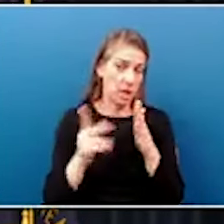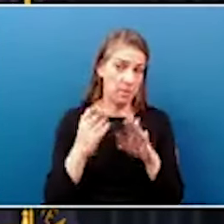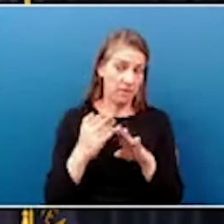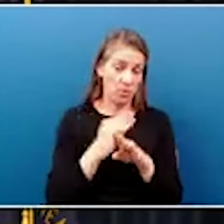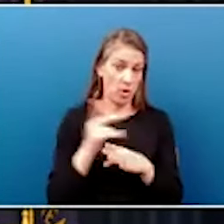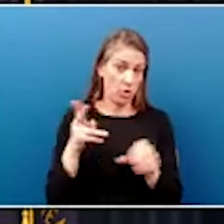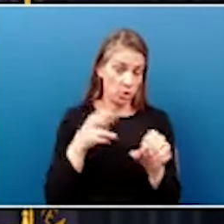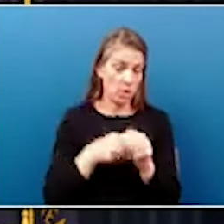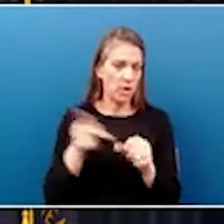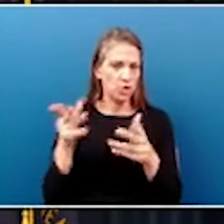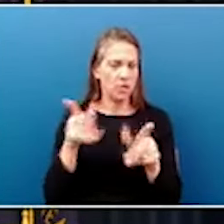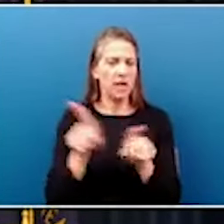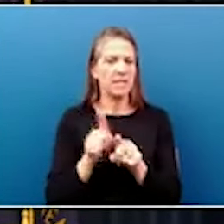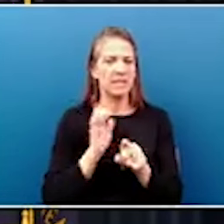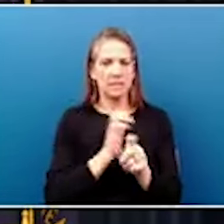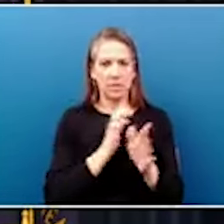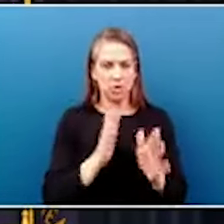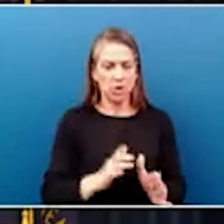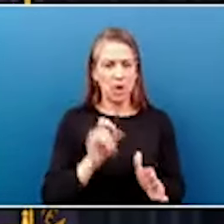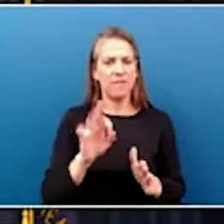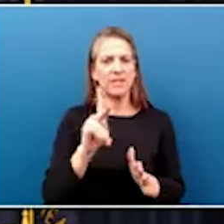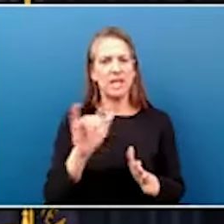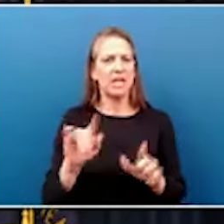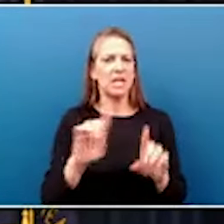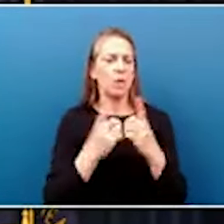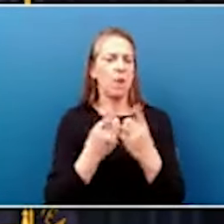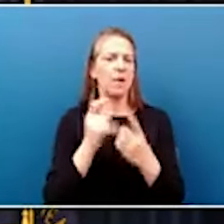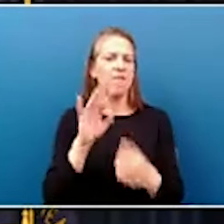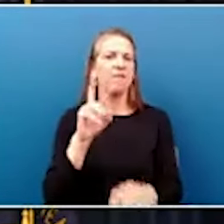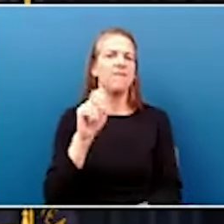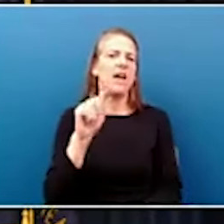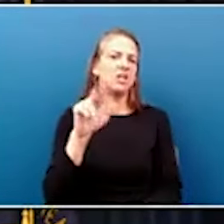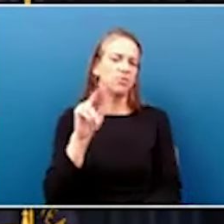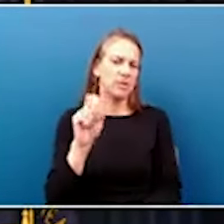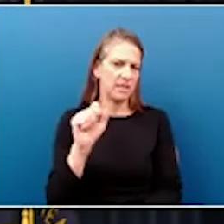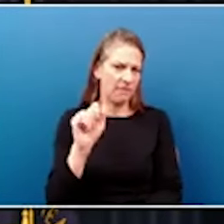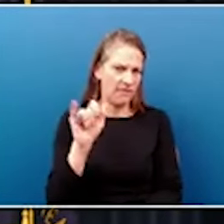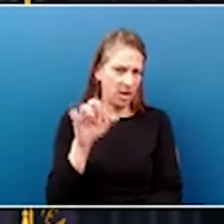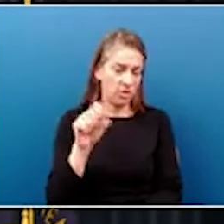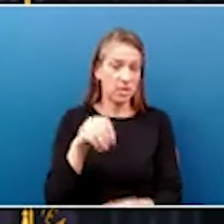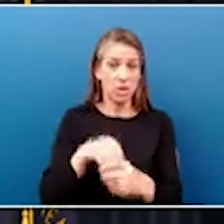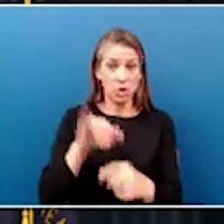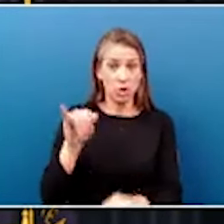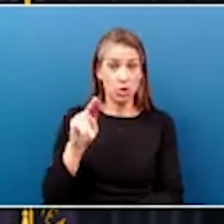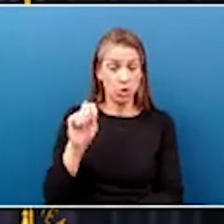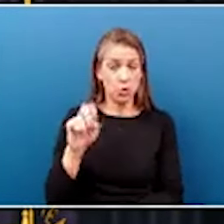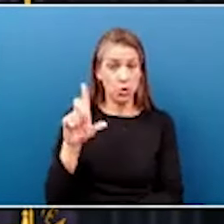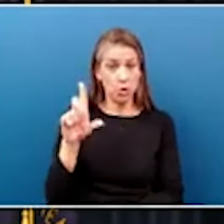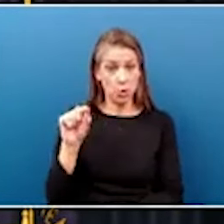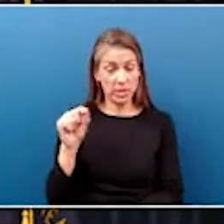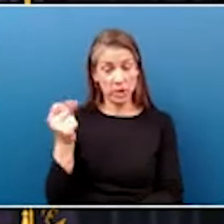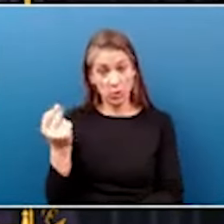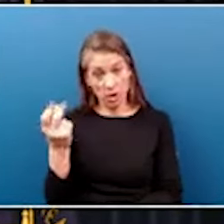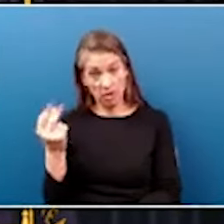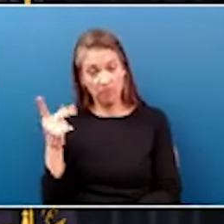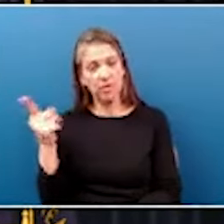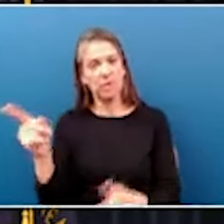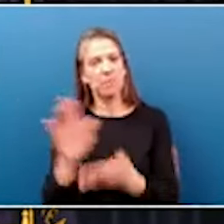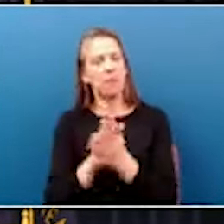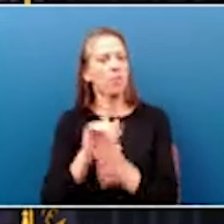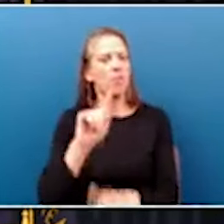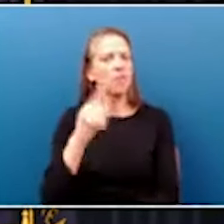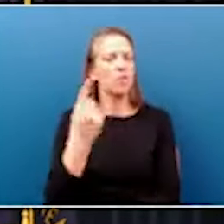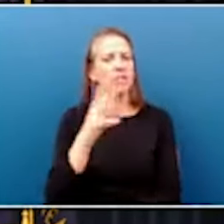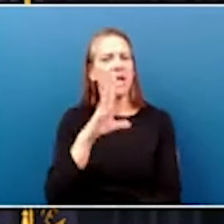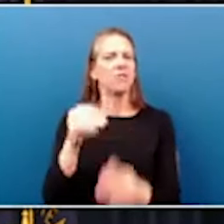served as the Commissioner of the Kentucky Department of Veterans Affairs. In June 2012, he made history by becoming the first African-American